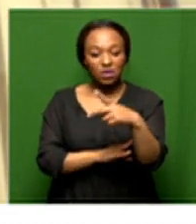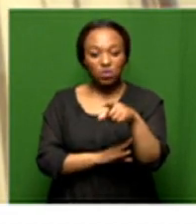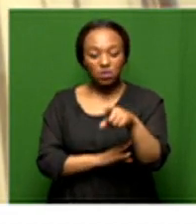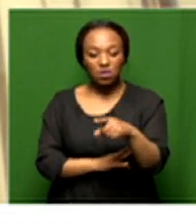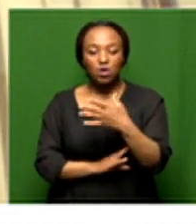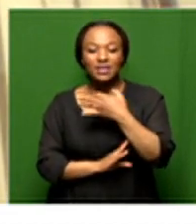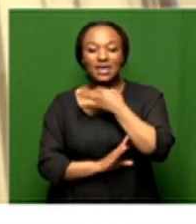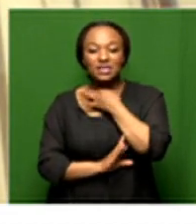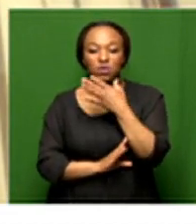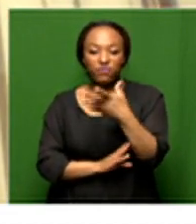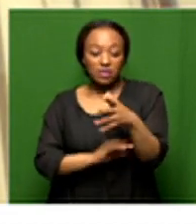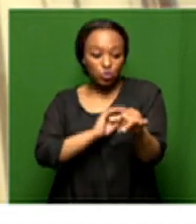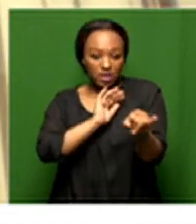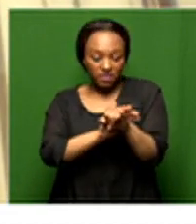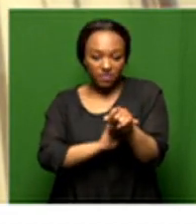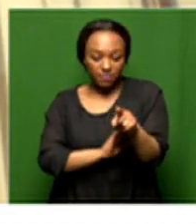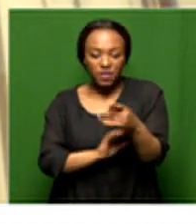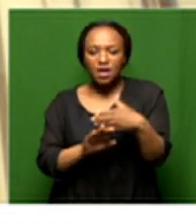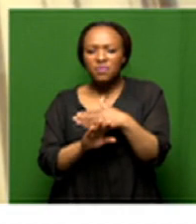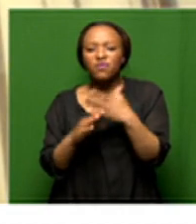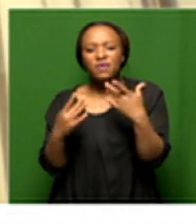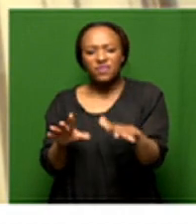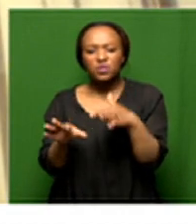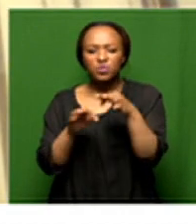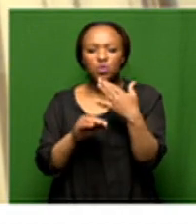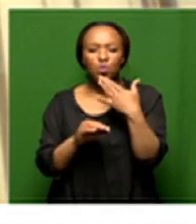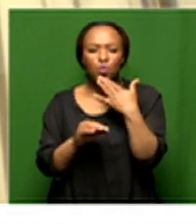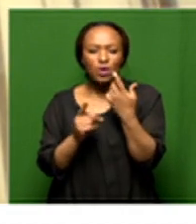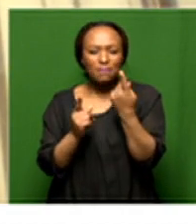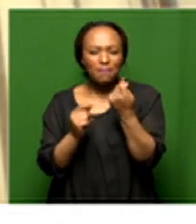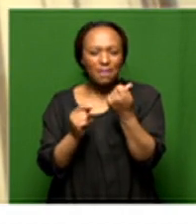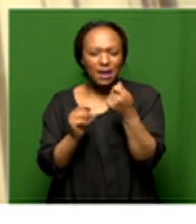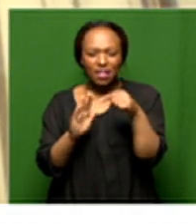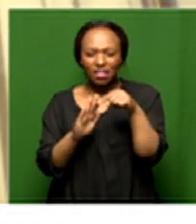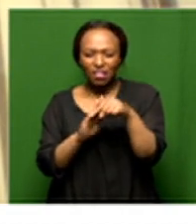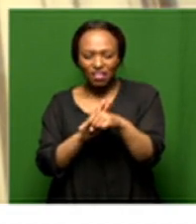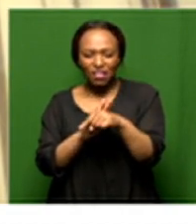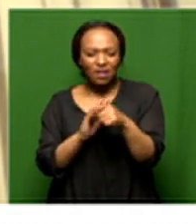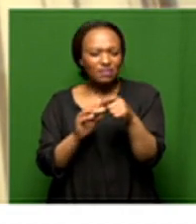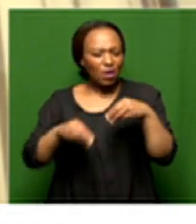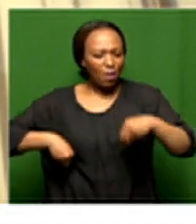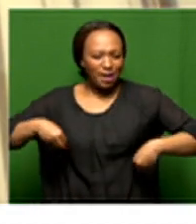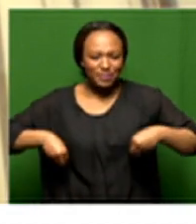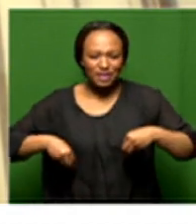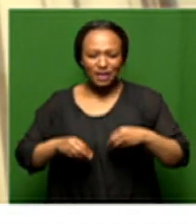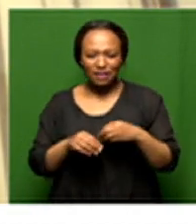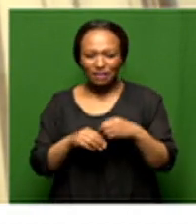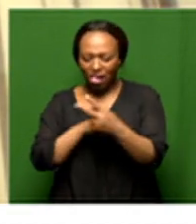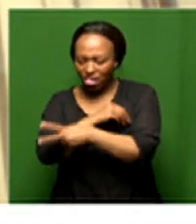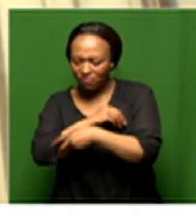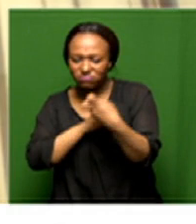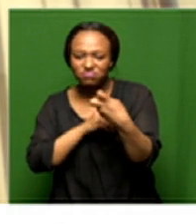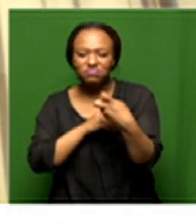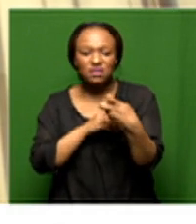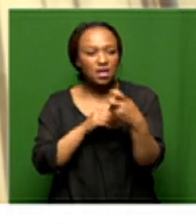risk that we have identified i had said it before leanne is maleficience leakage and and corruption that can be devil the way